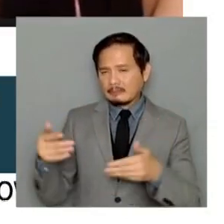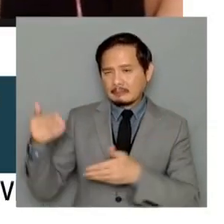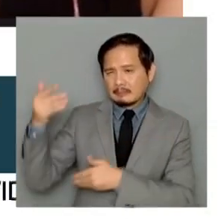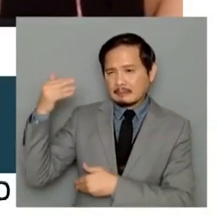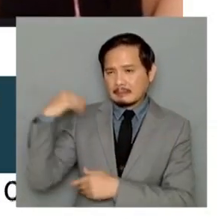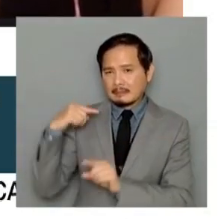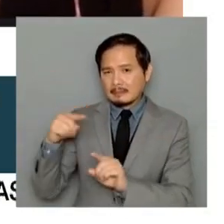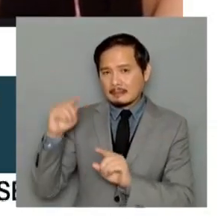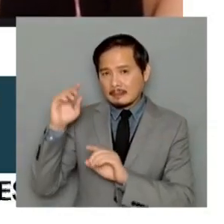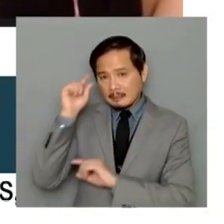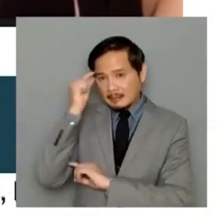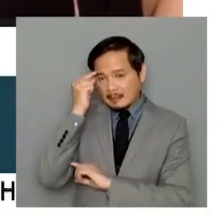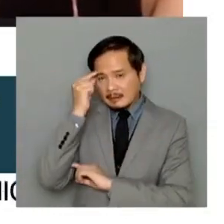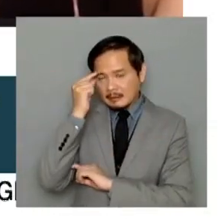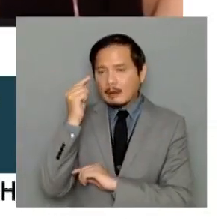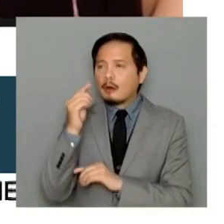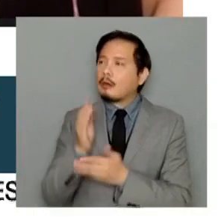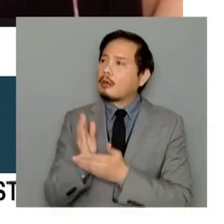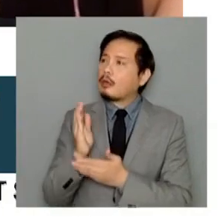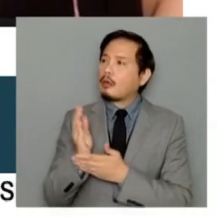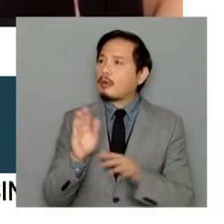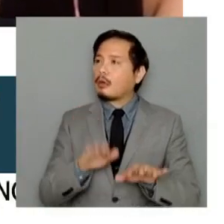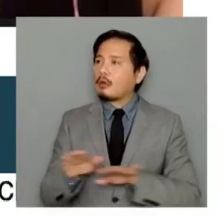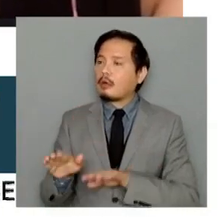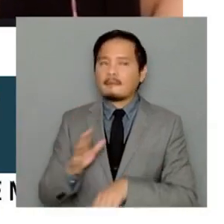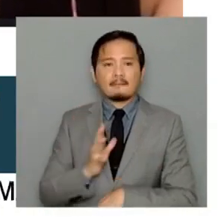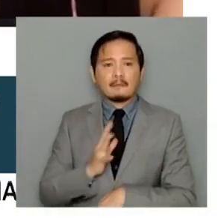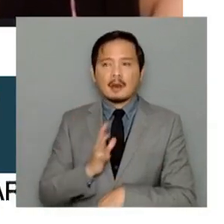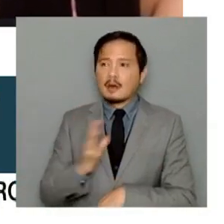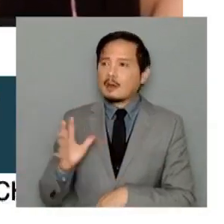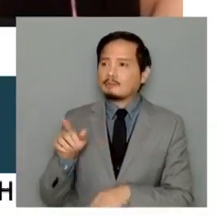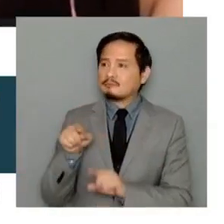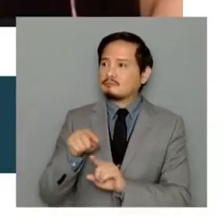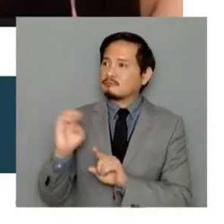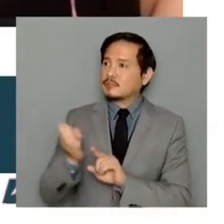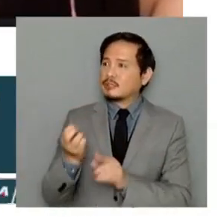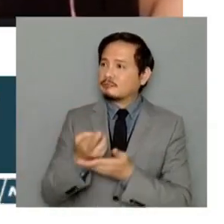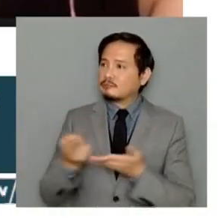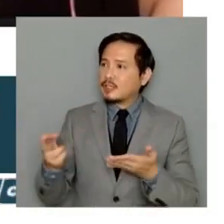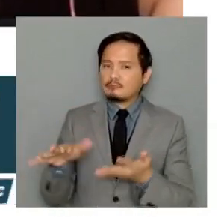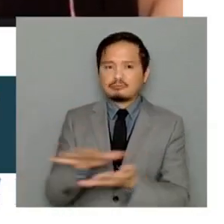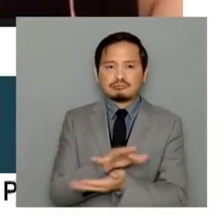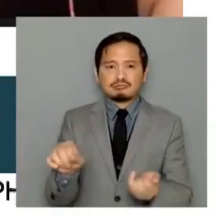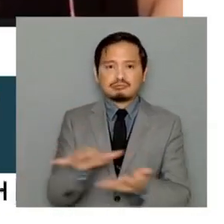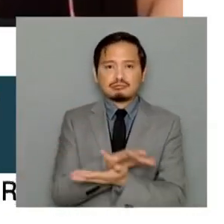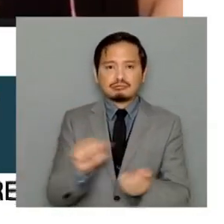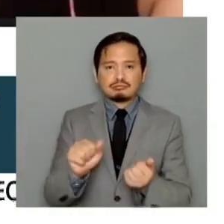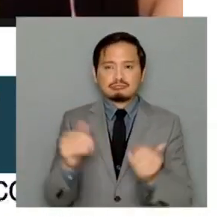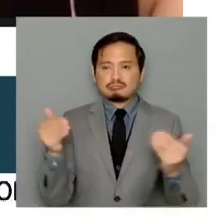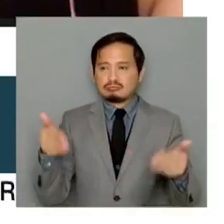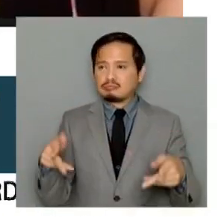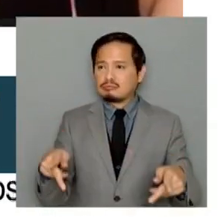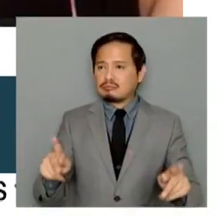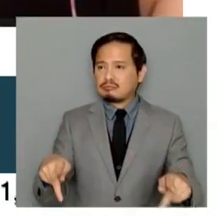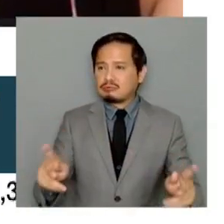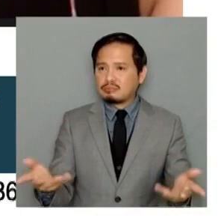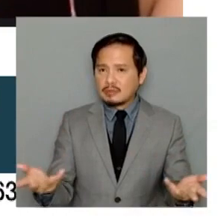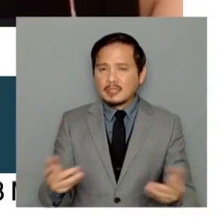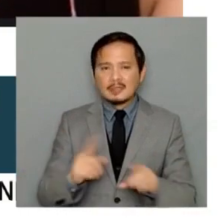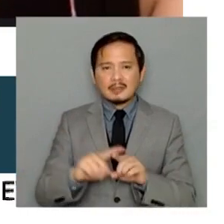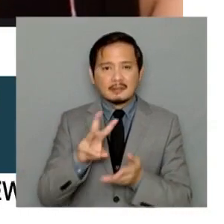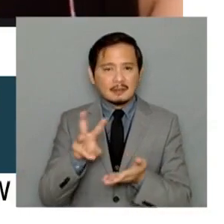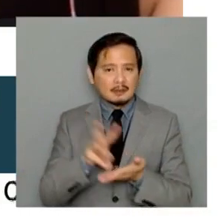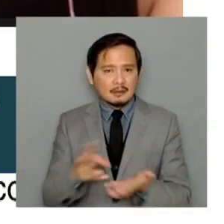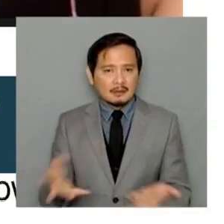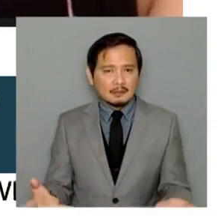to be complicit in the destruction of resources and biodiversity and the ecosystem in some areas, Heidi.